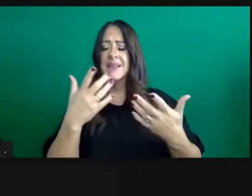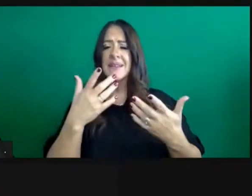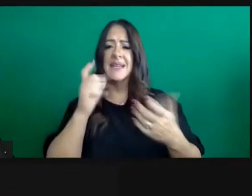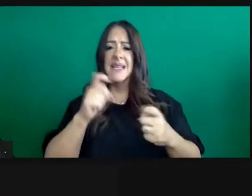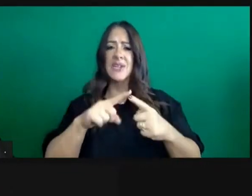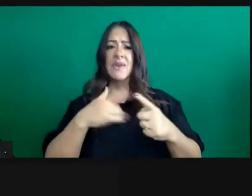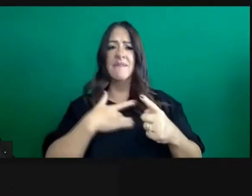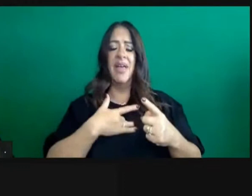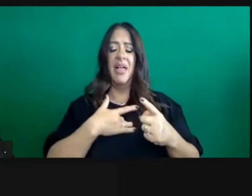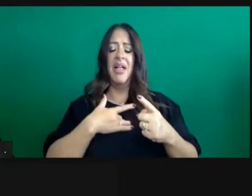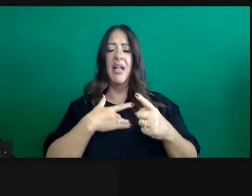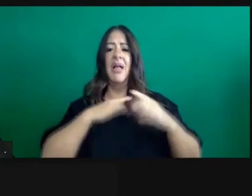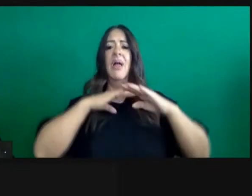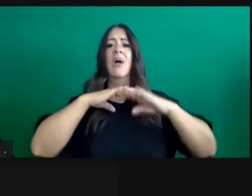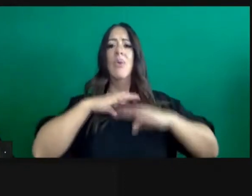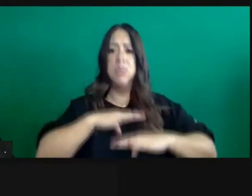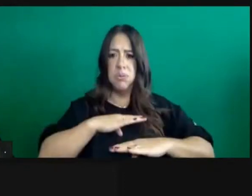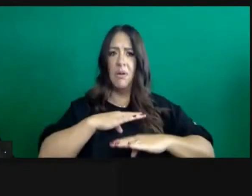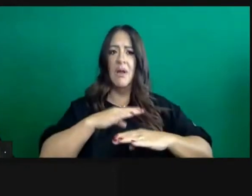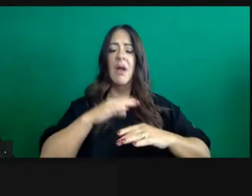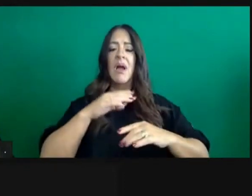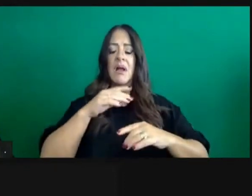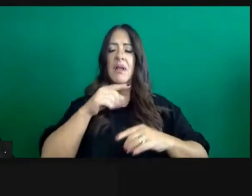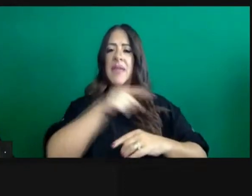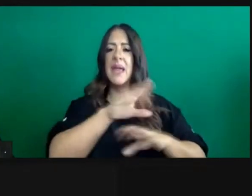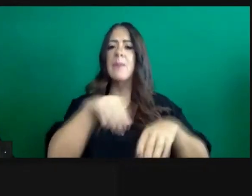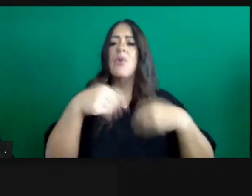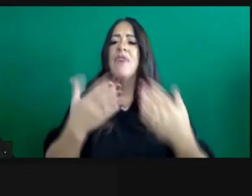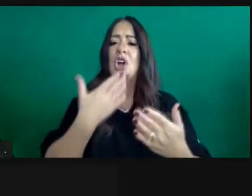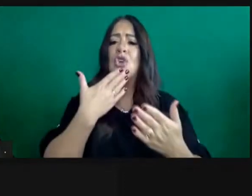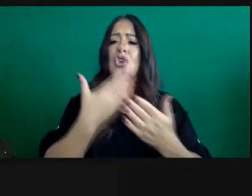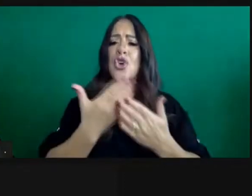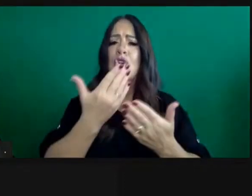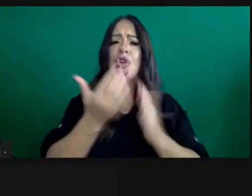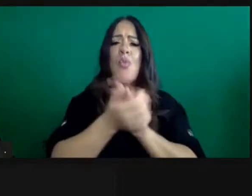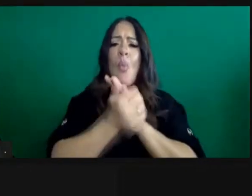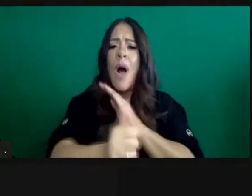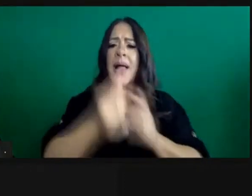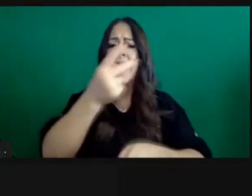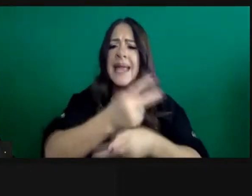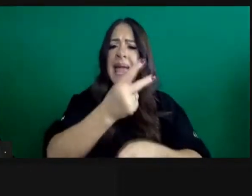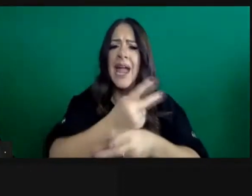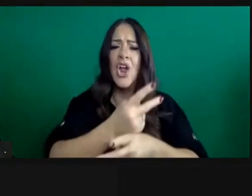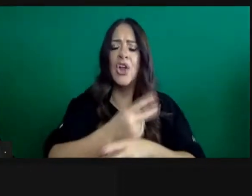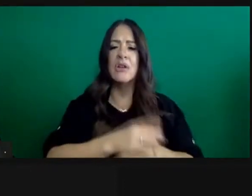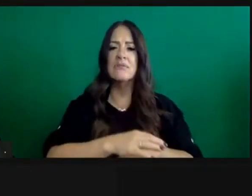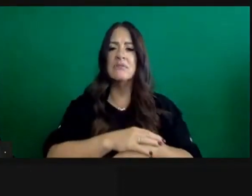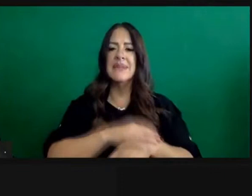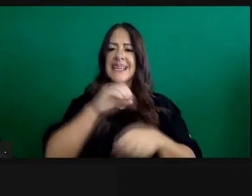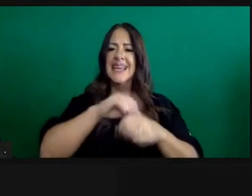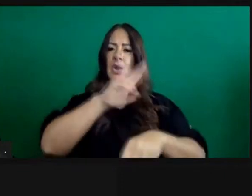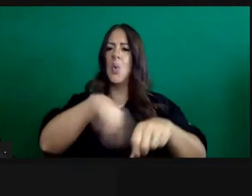degree of confidence, do the high quality job we expect to have when we do go to the hospital.